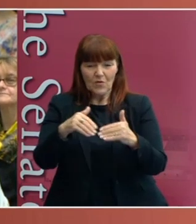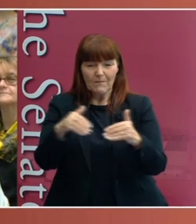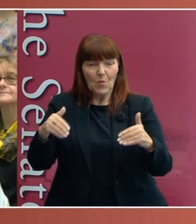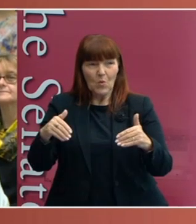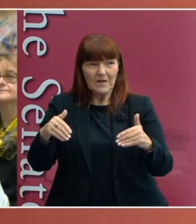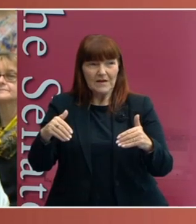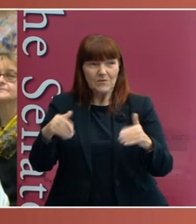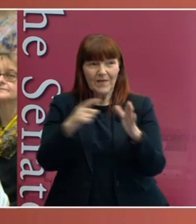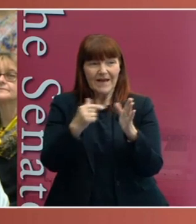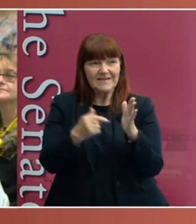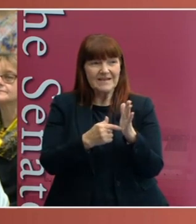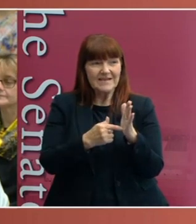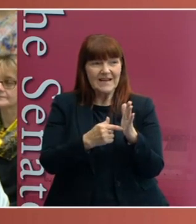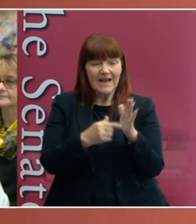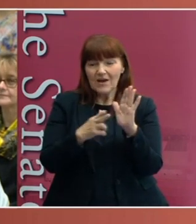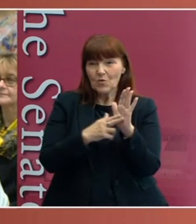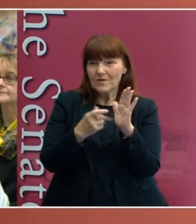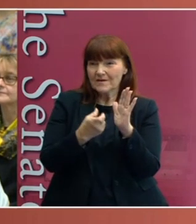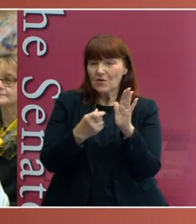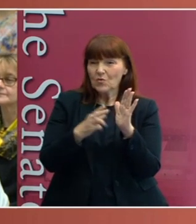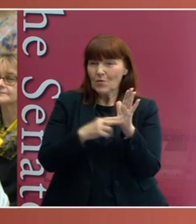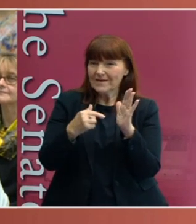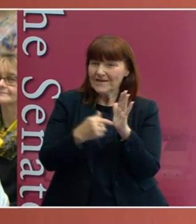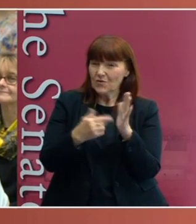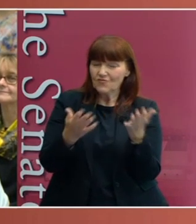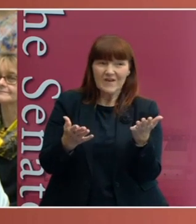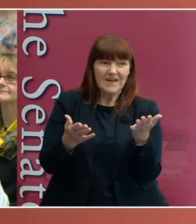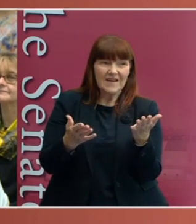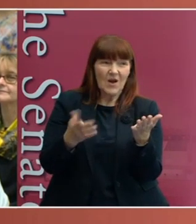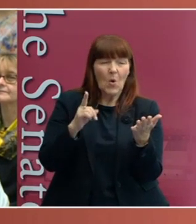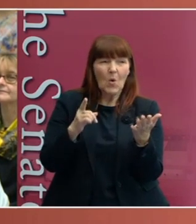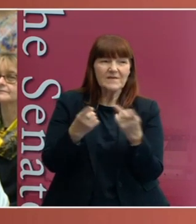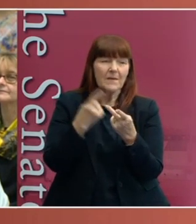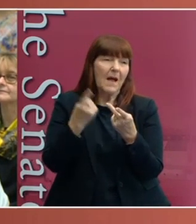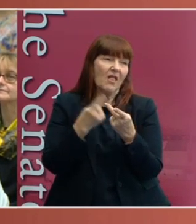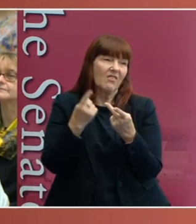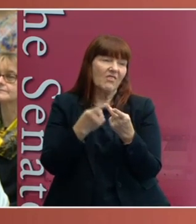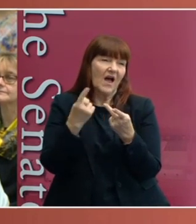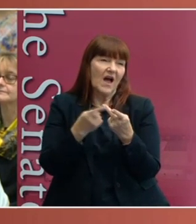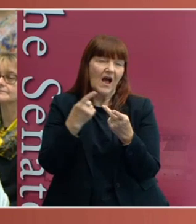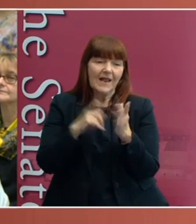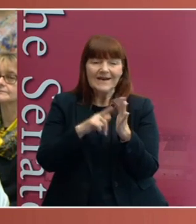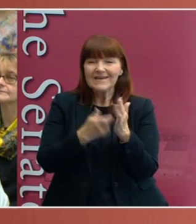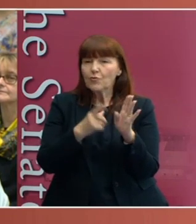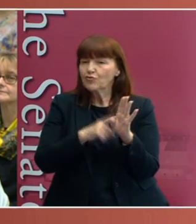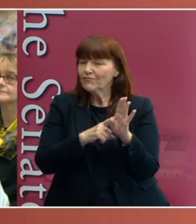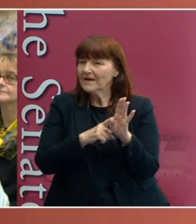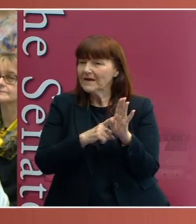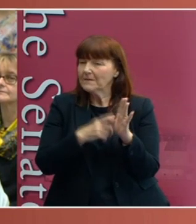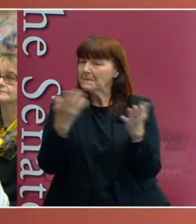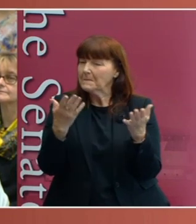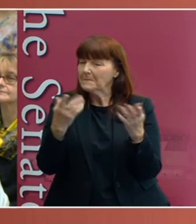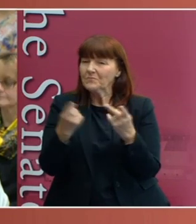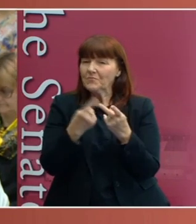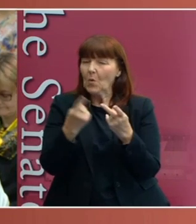the ACT and the Northern Territory, respectively, with the states? Or is there some other complexity arising from Section 122